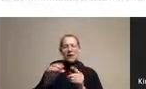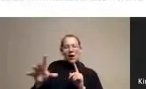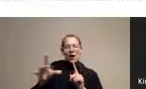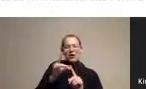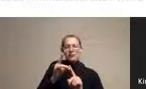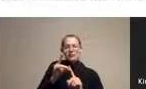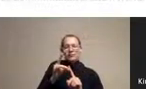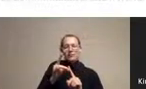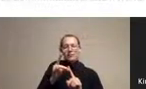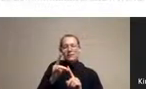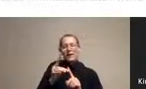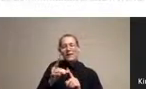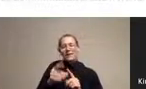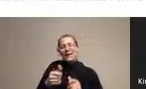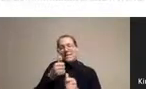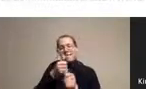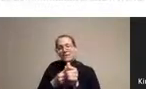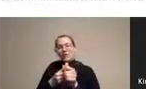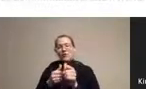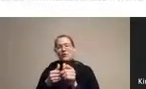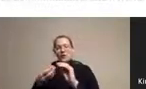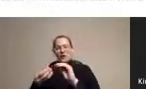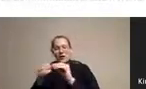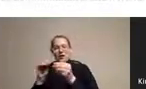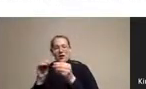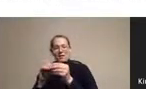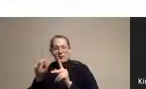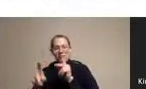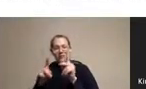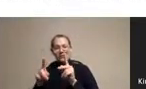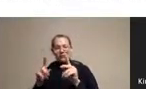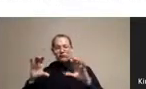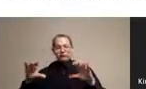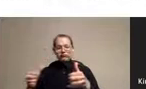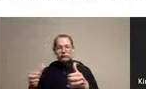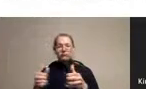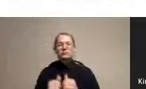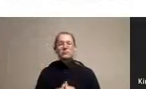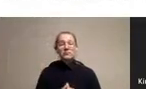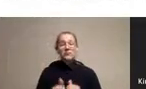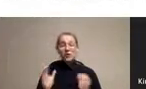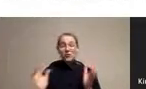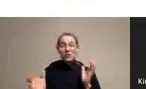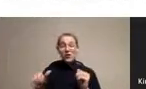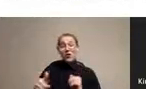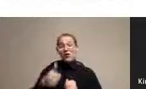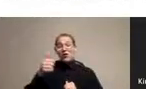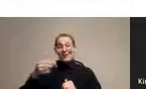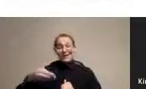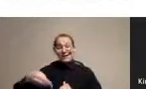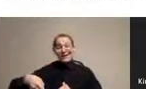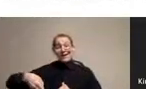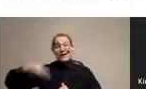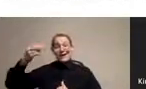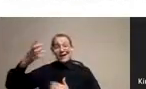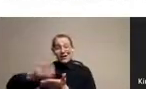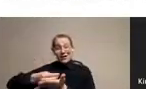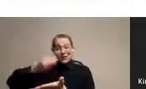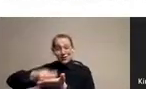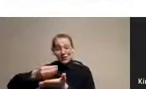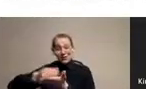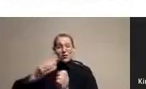we've actually done worse than other countries in cases per population. When you compare us to other high-income countries in terms of our cumulative deaths during the pandemic,